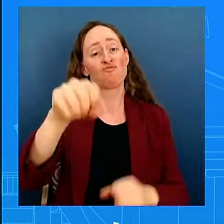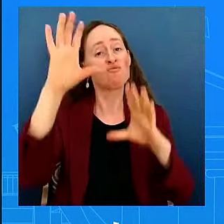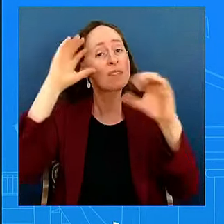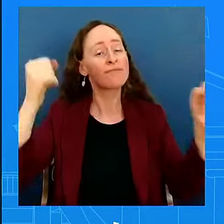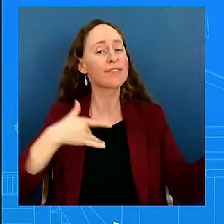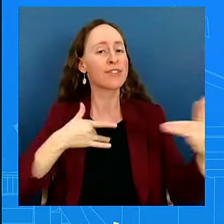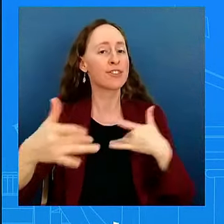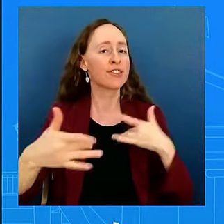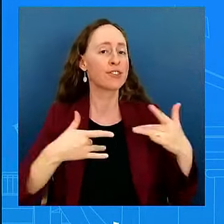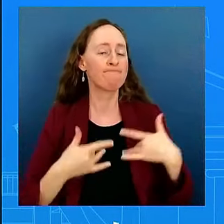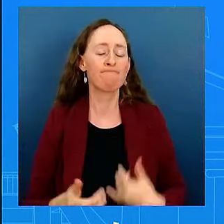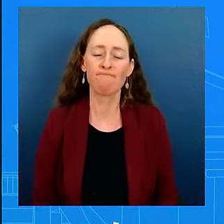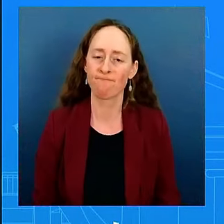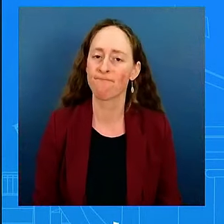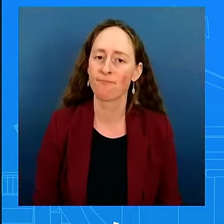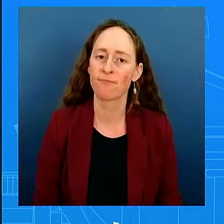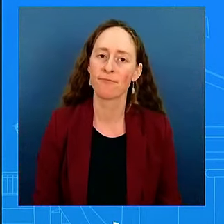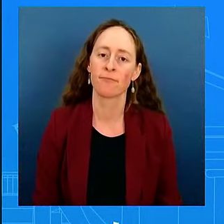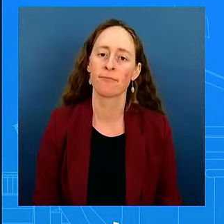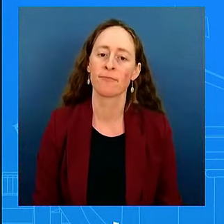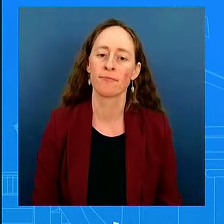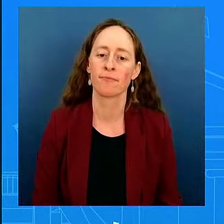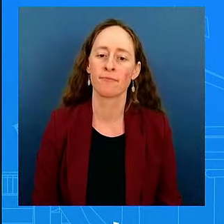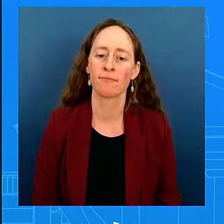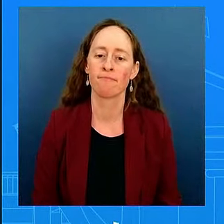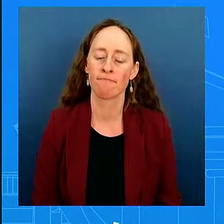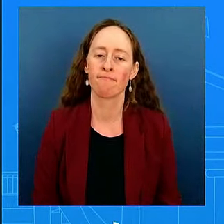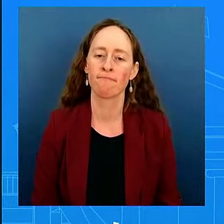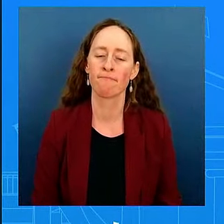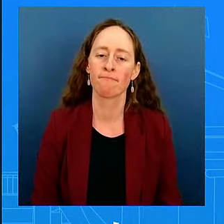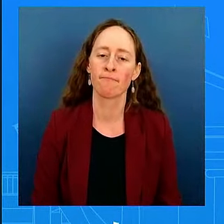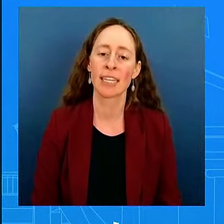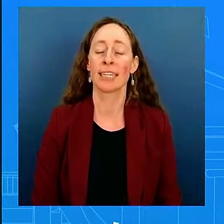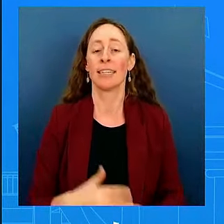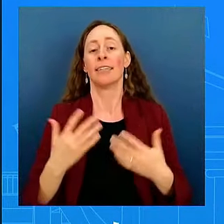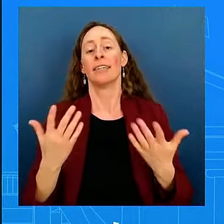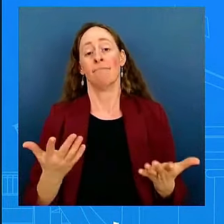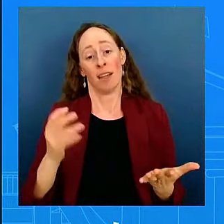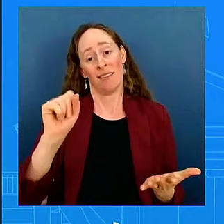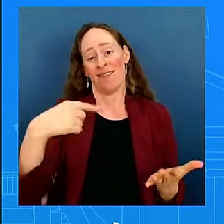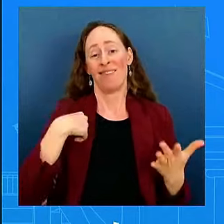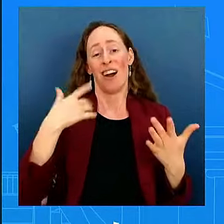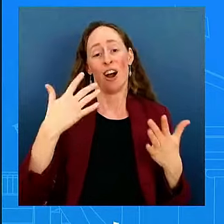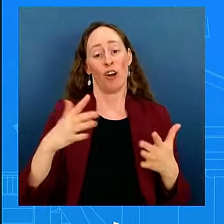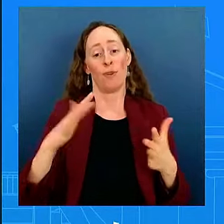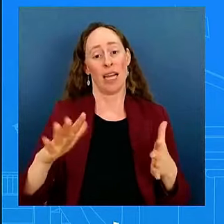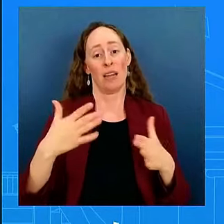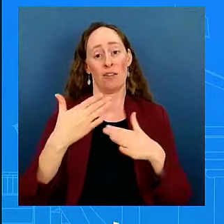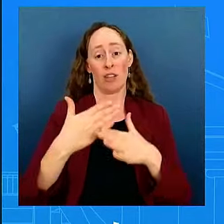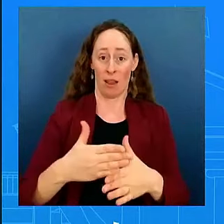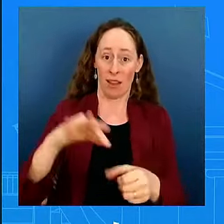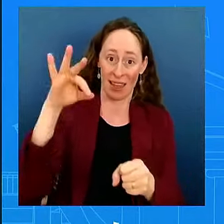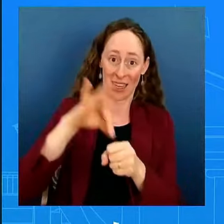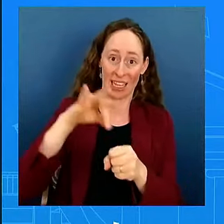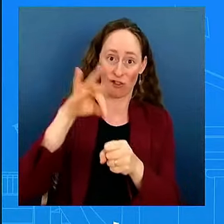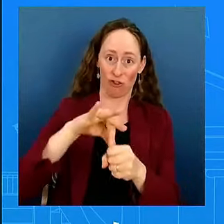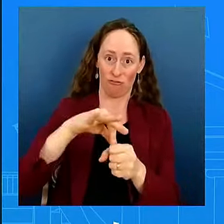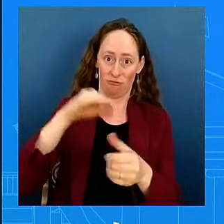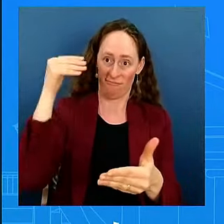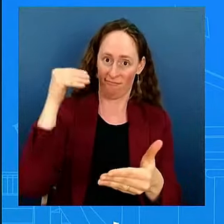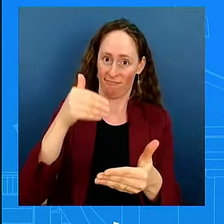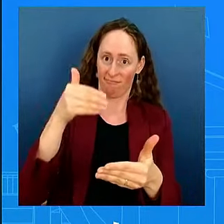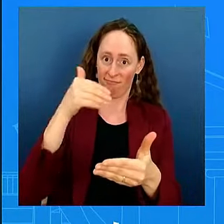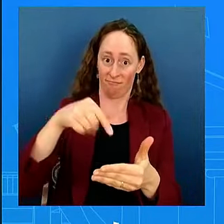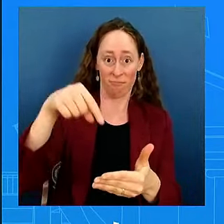So there's a lot at stake here, something I've said before. And we know that the American people, we saw this in